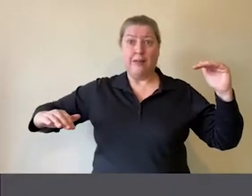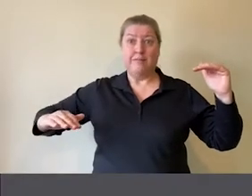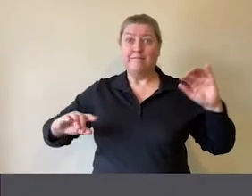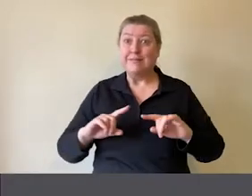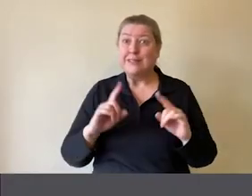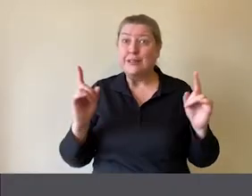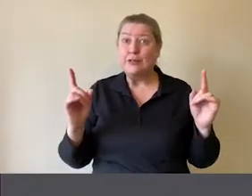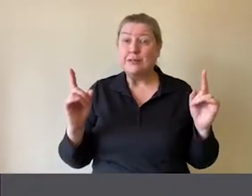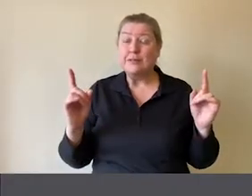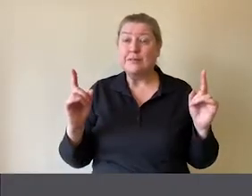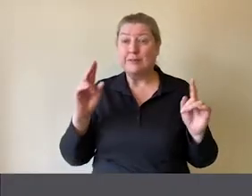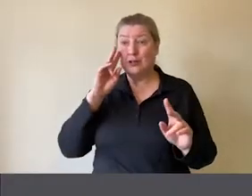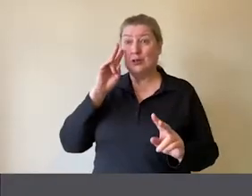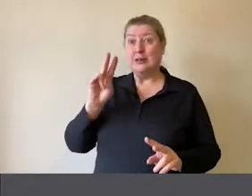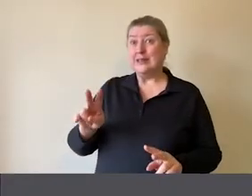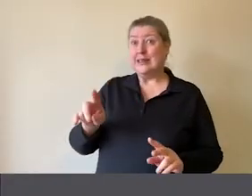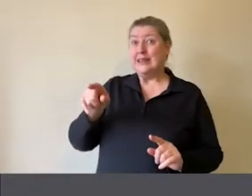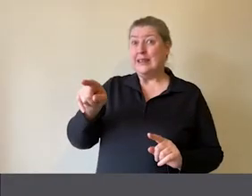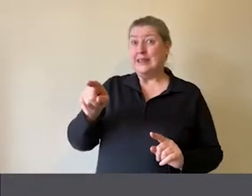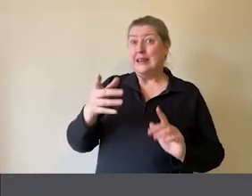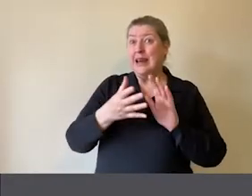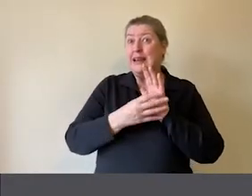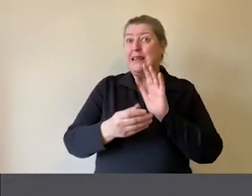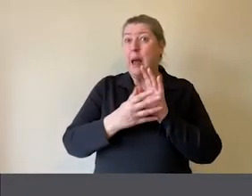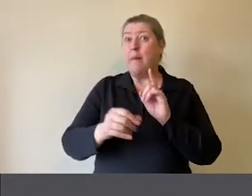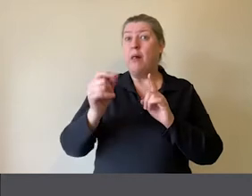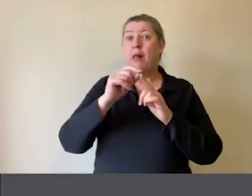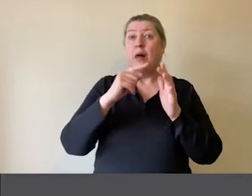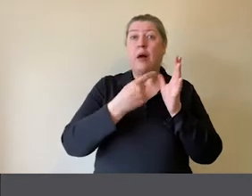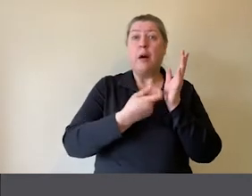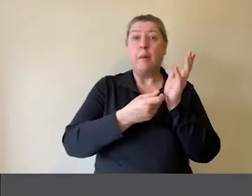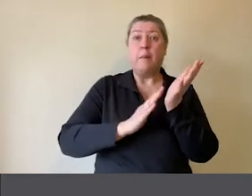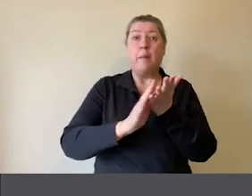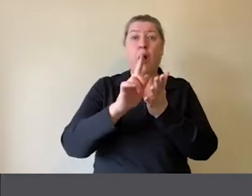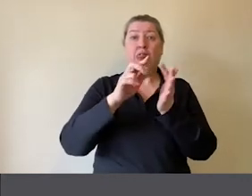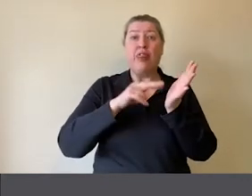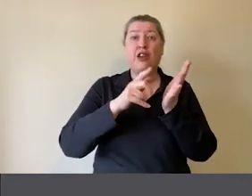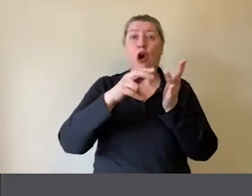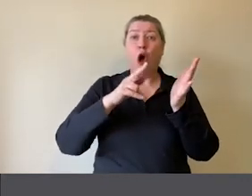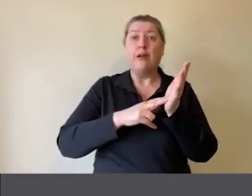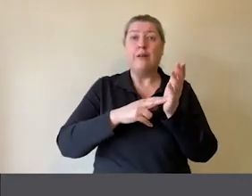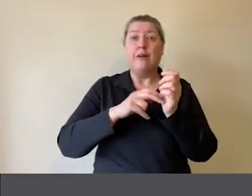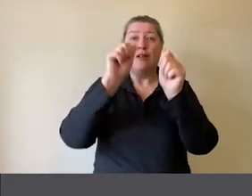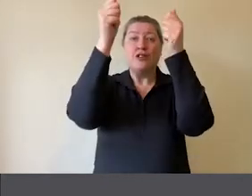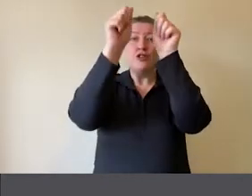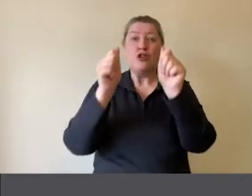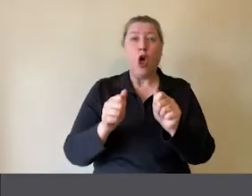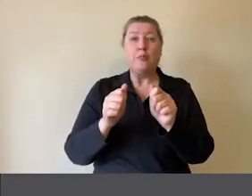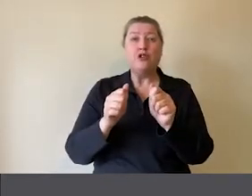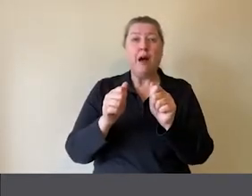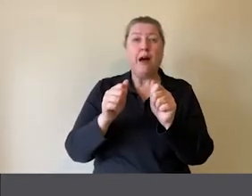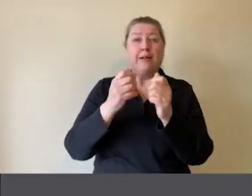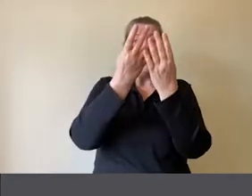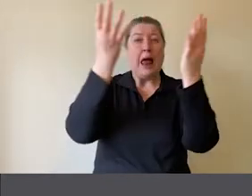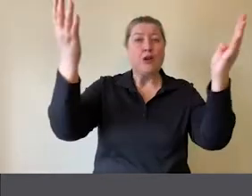gallery. Here you can see an example in the Parthenon Sculpture Gallery where at either end the pediment